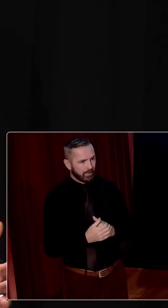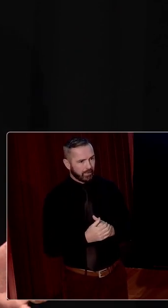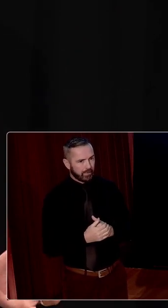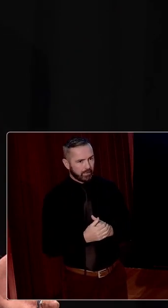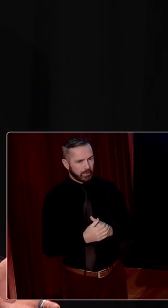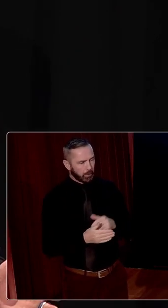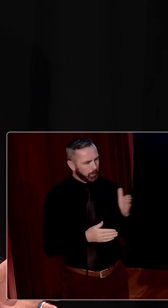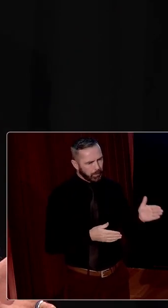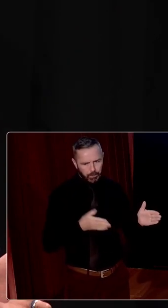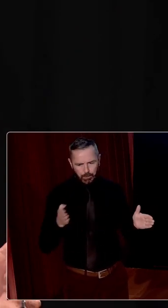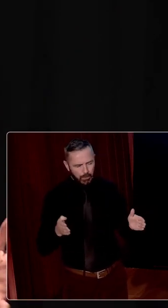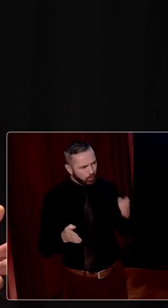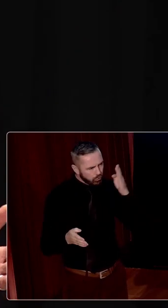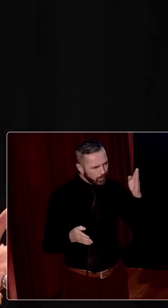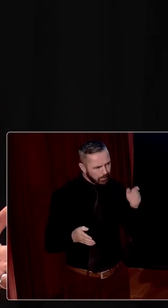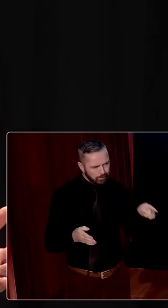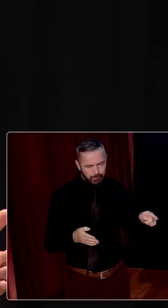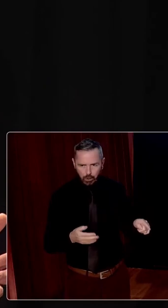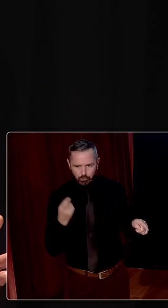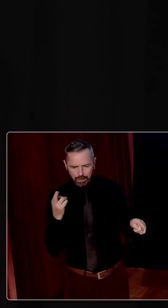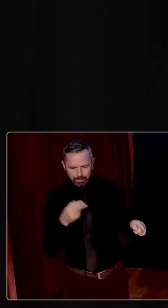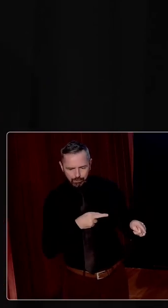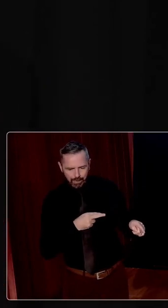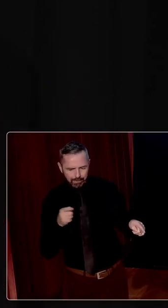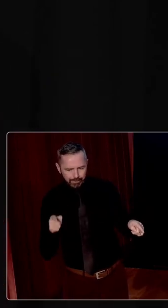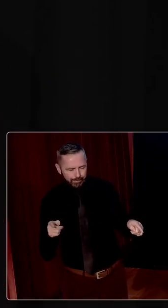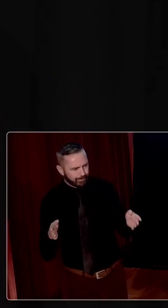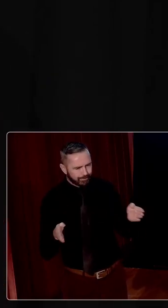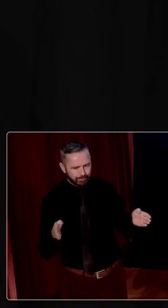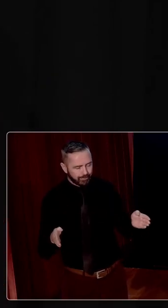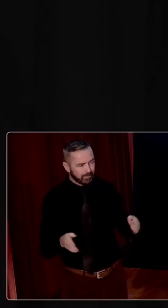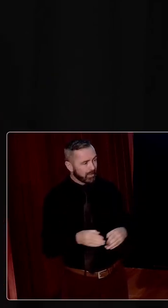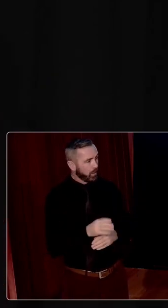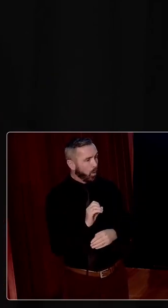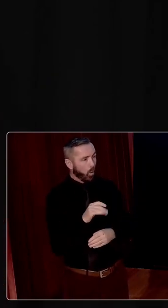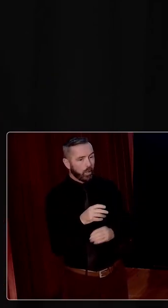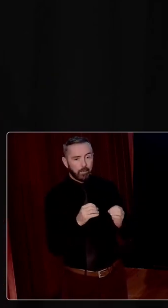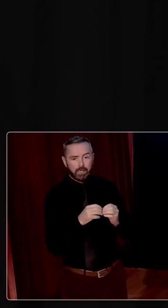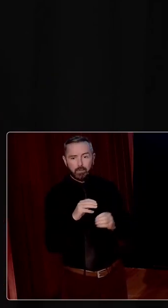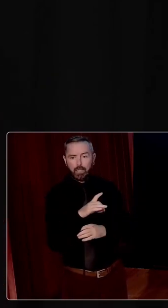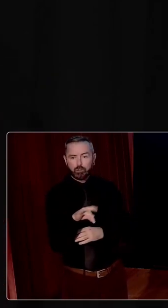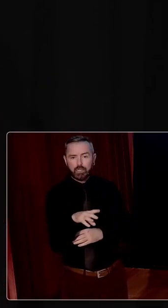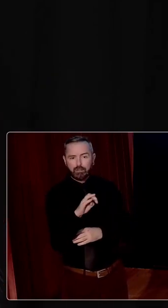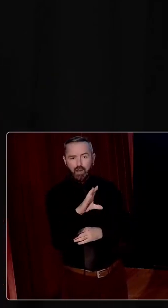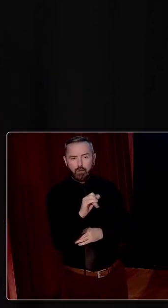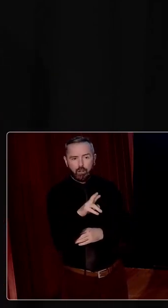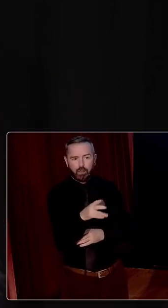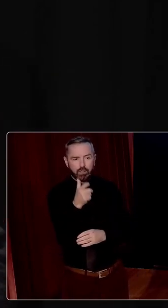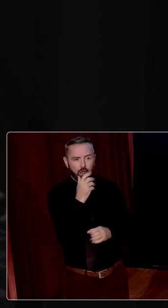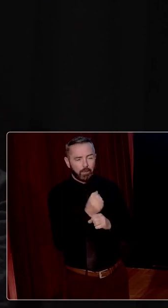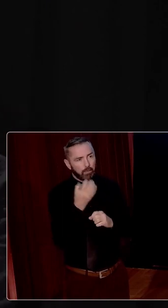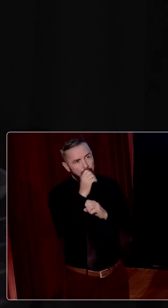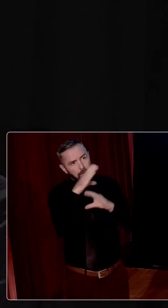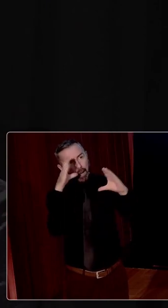the dream and the reality. Orla Feely mentioned yesterday, Patrick Carroll, talking about imagining but then